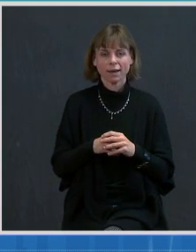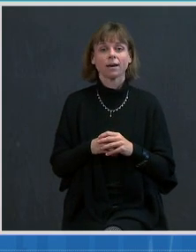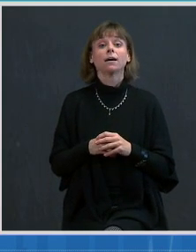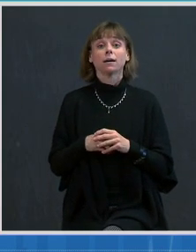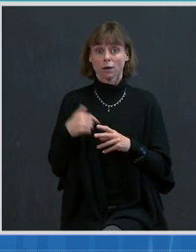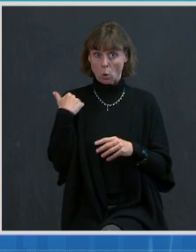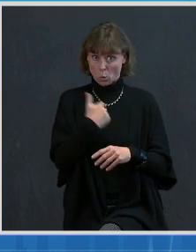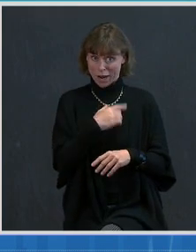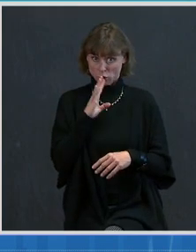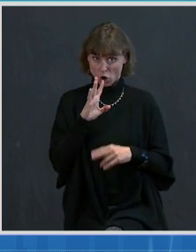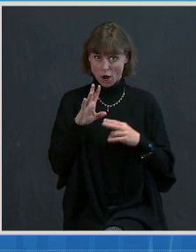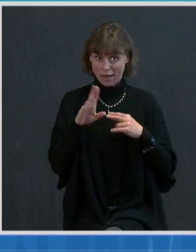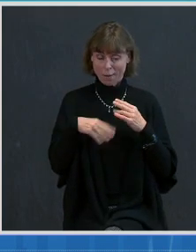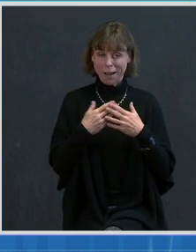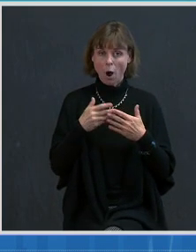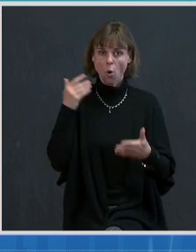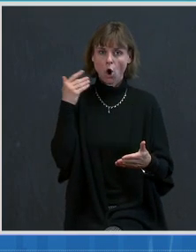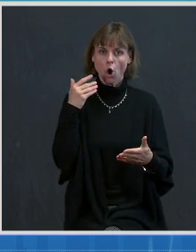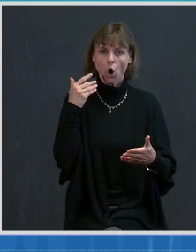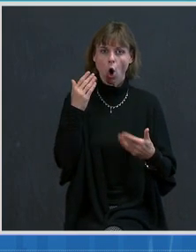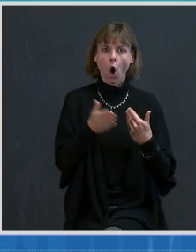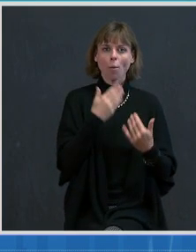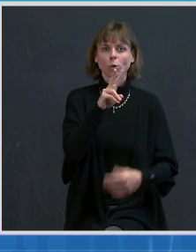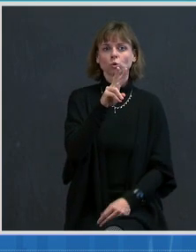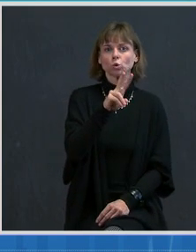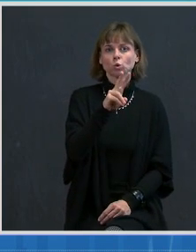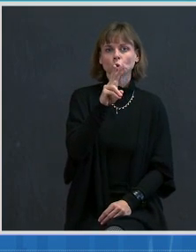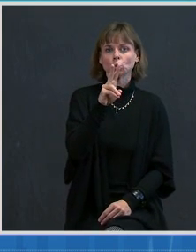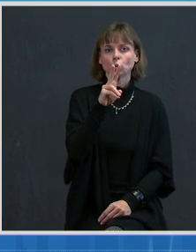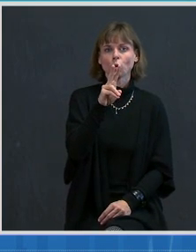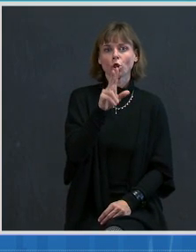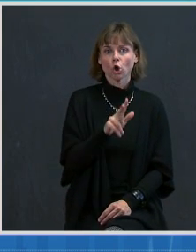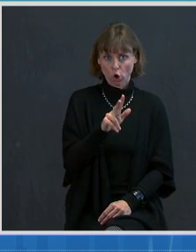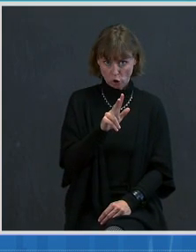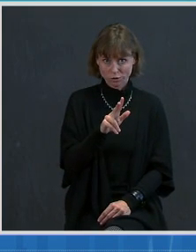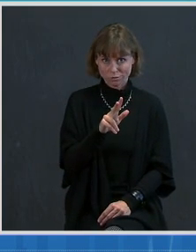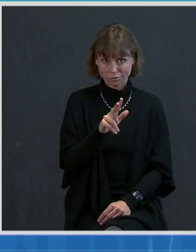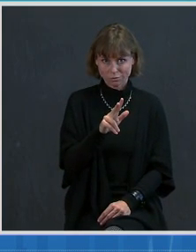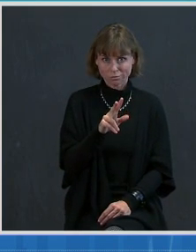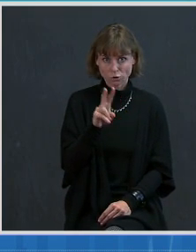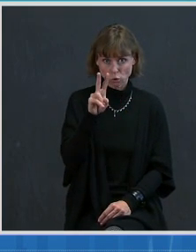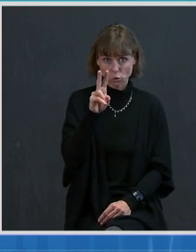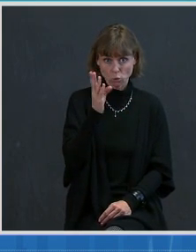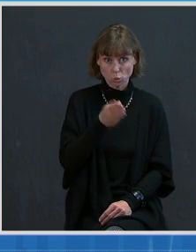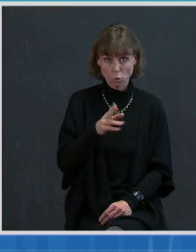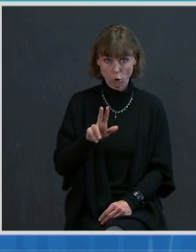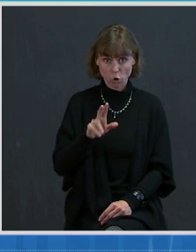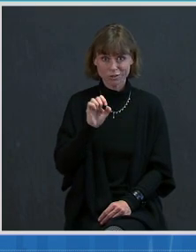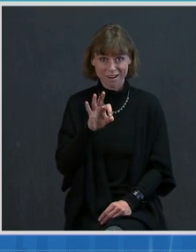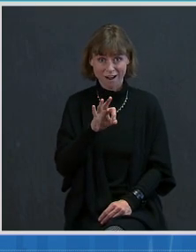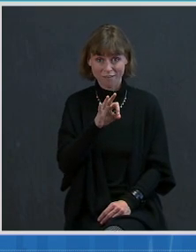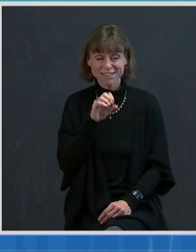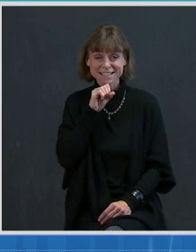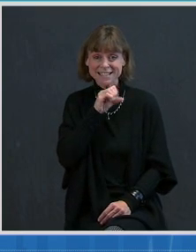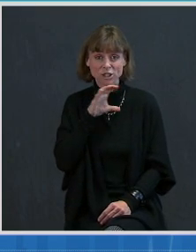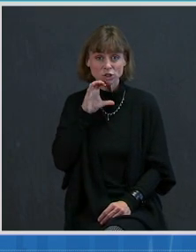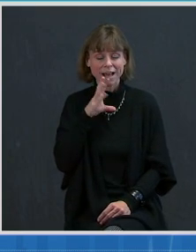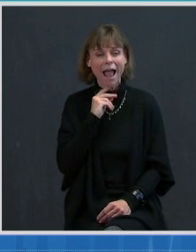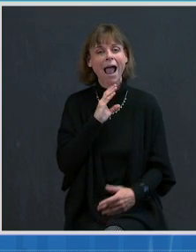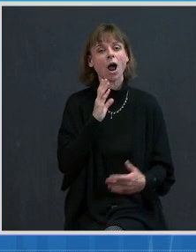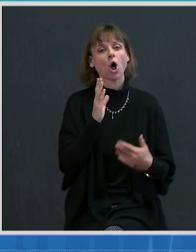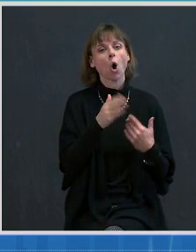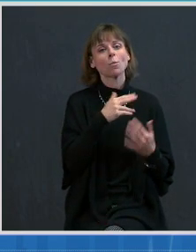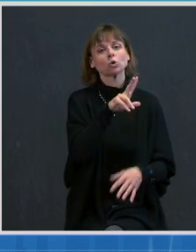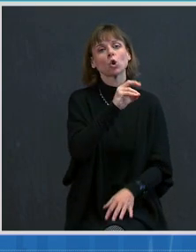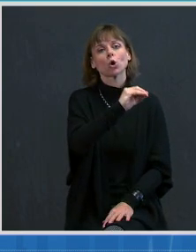close to two-thirds of seniors and close to 30 percent of all adults that have now received their first